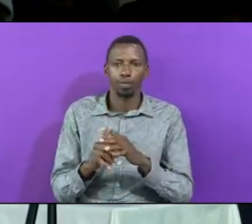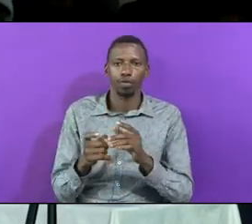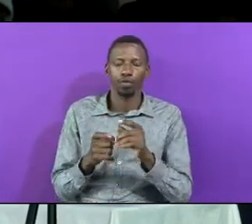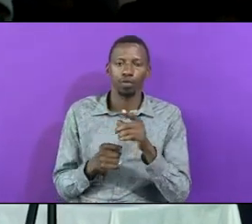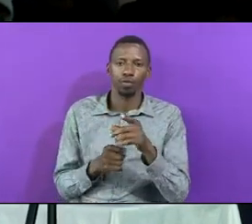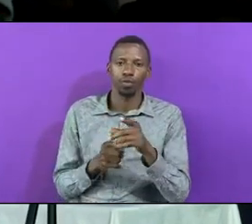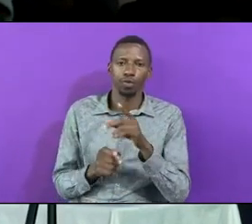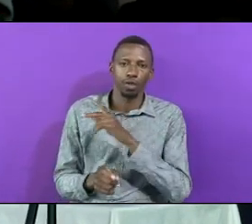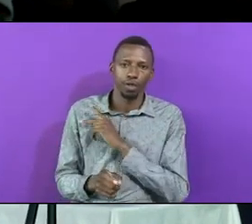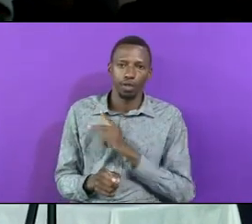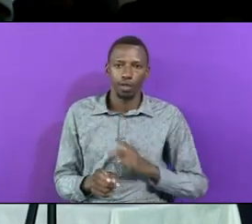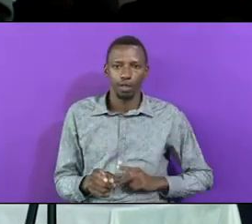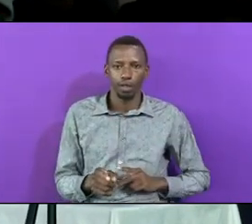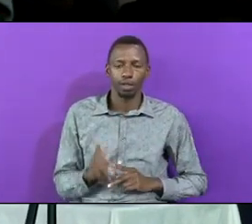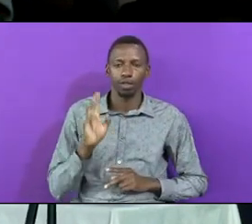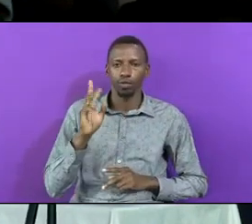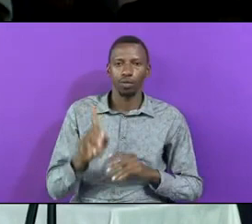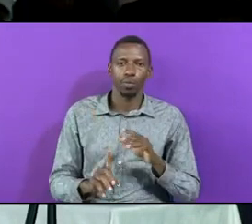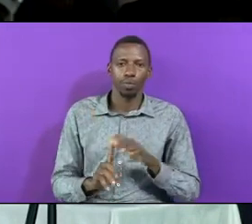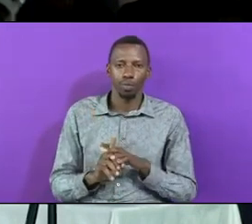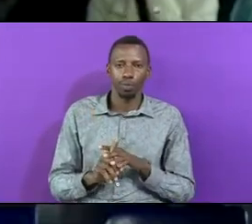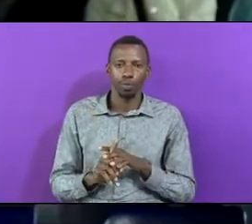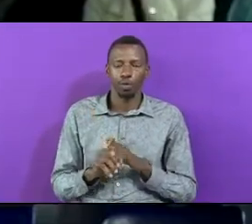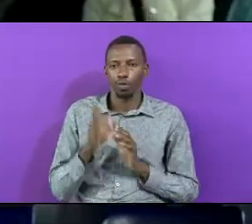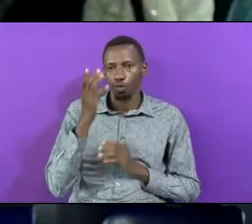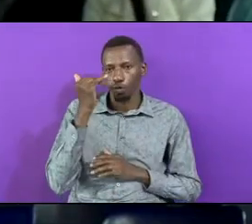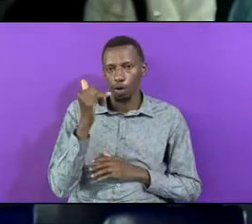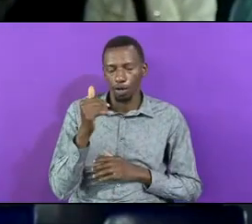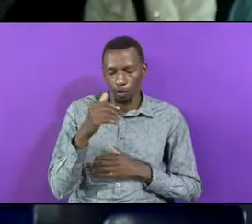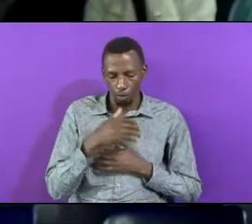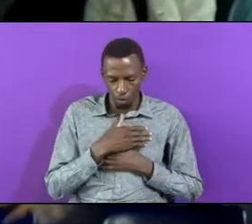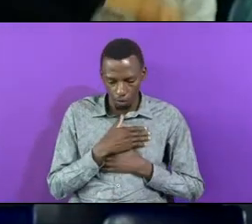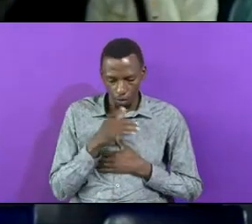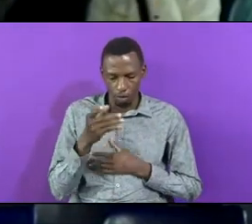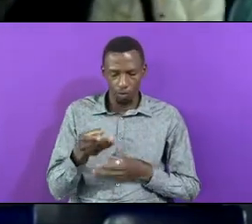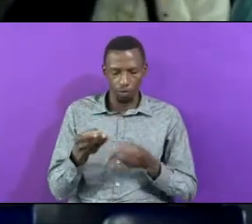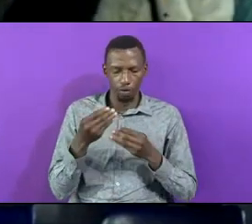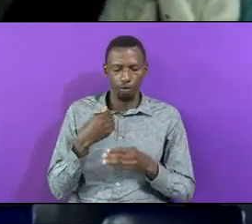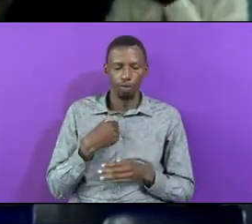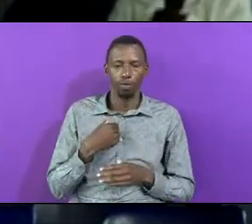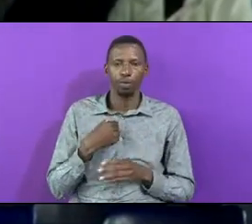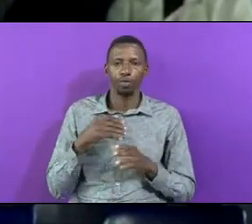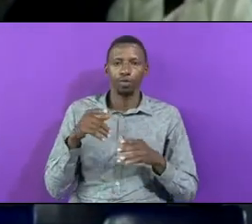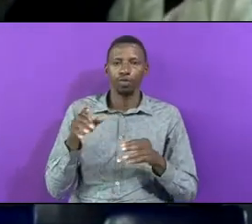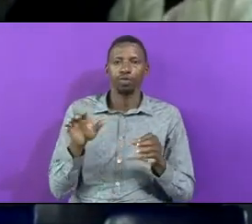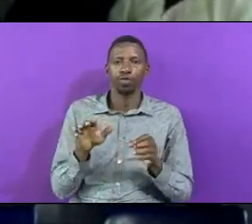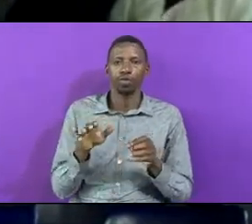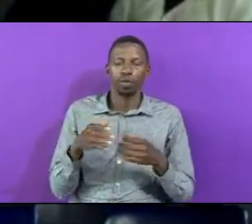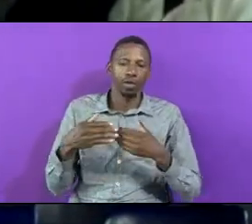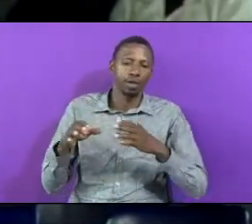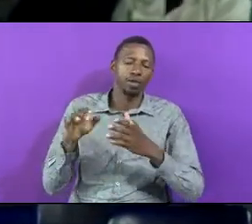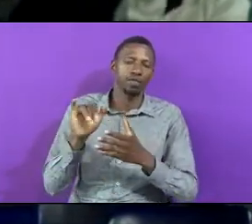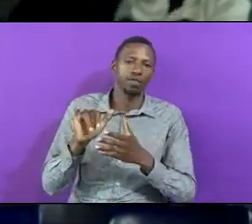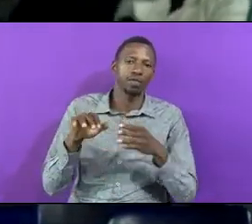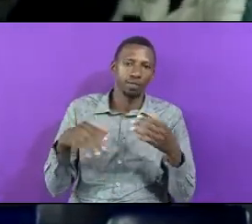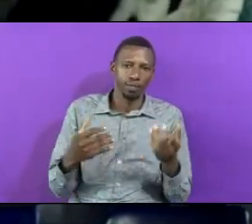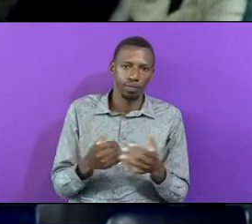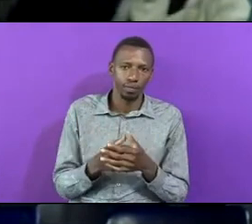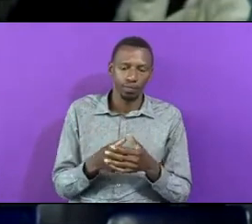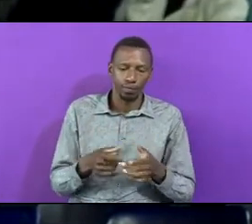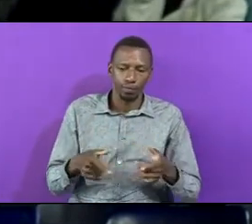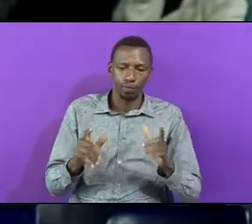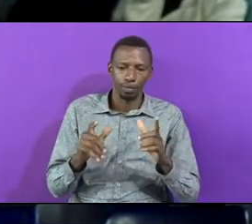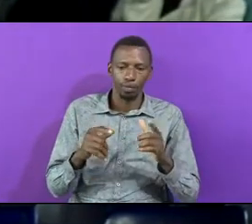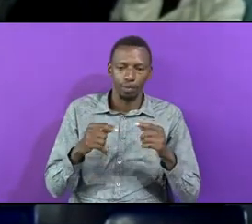Sall Come From Your Loins Because Of The Honor You Have Given Me In Your Home How Can You Forfeit That And Allow The